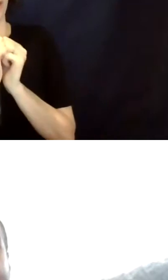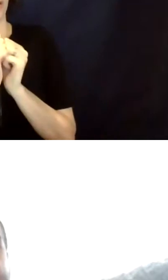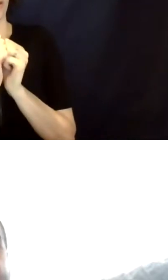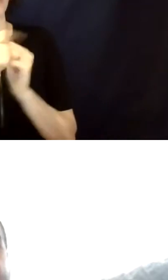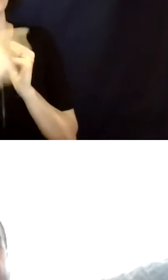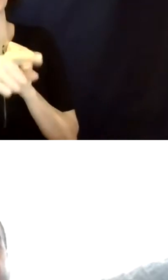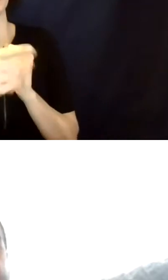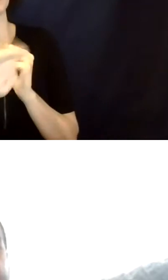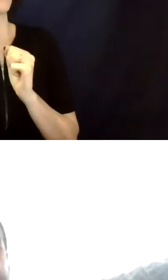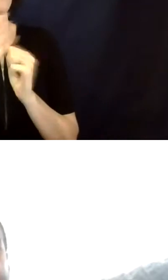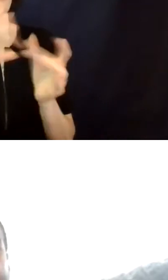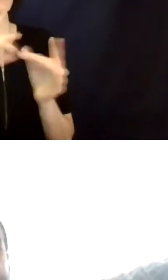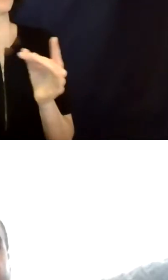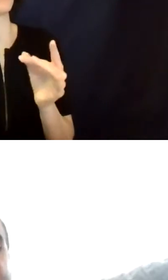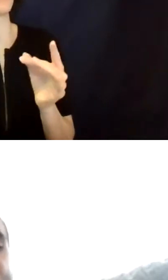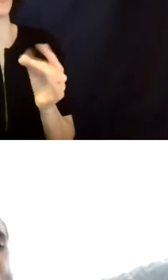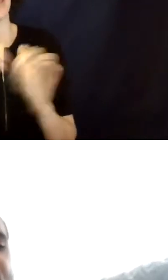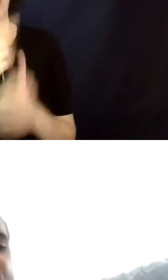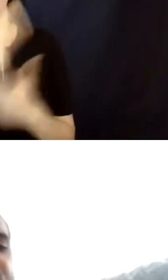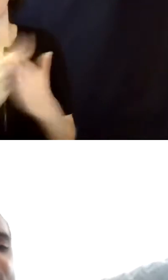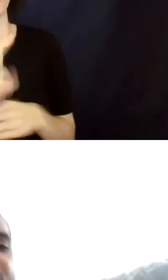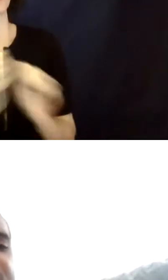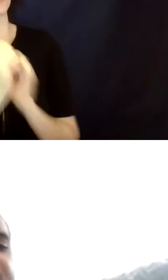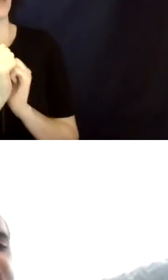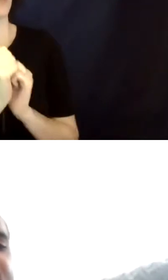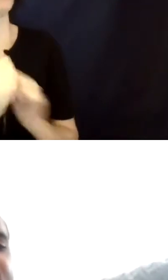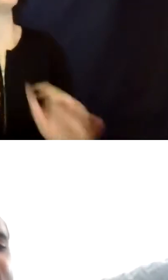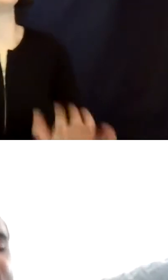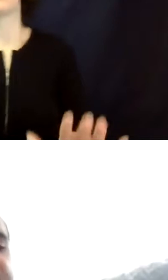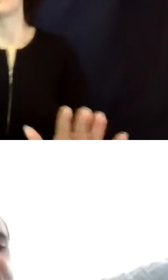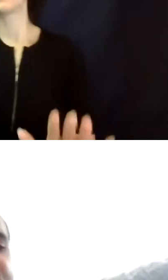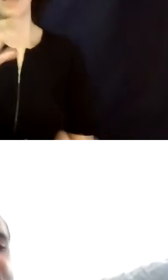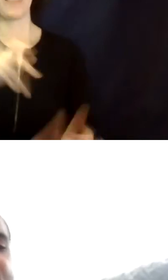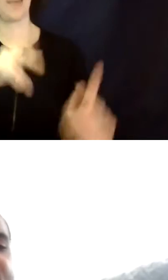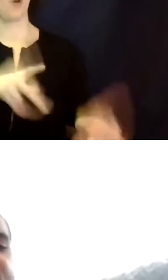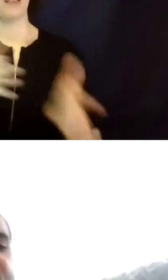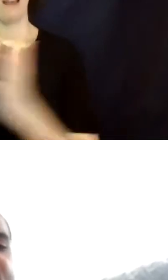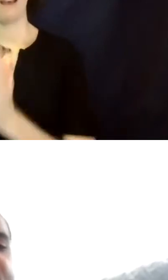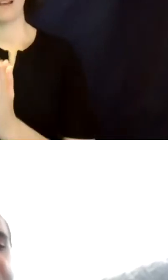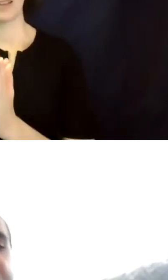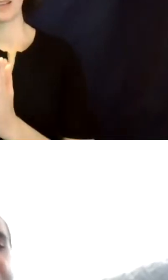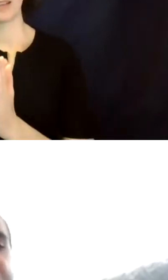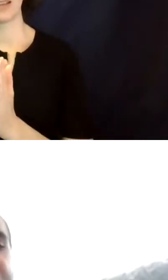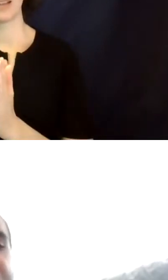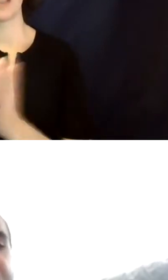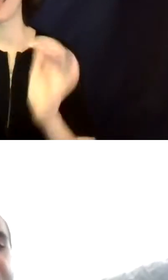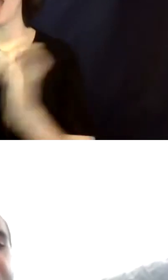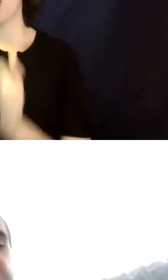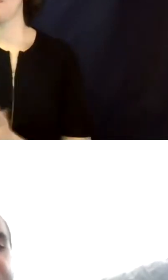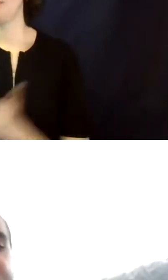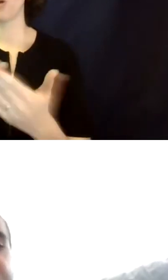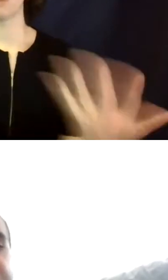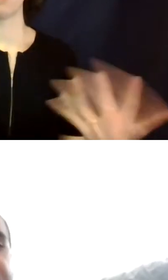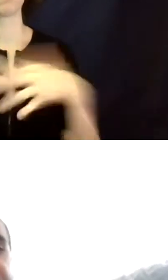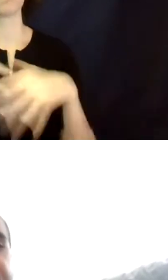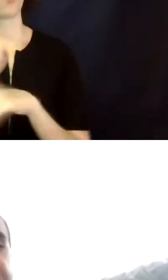on earlier. I guess the question is saying that or asking how do they work together? Yeah.